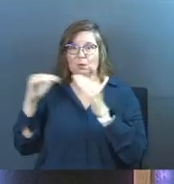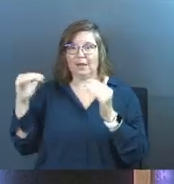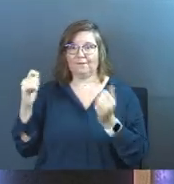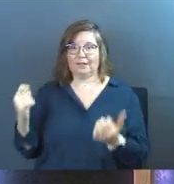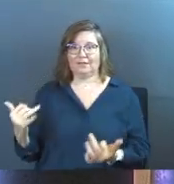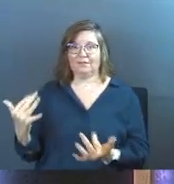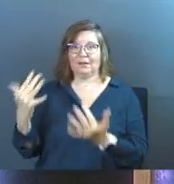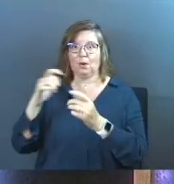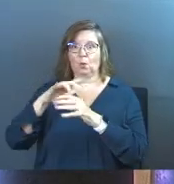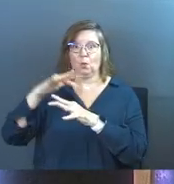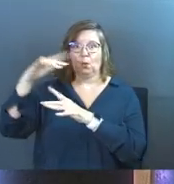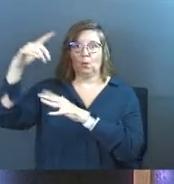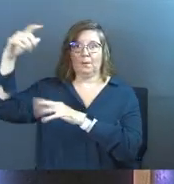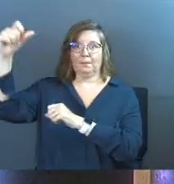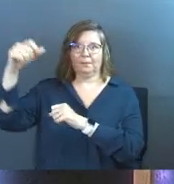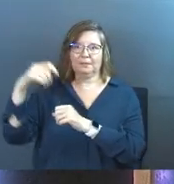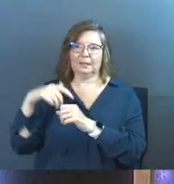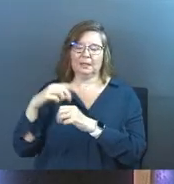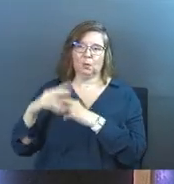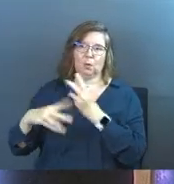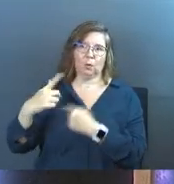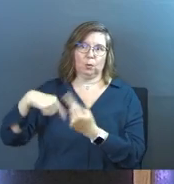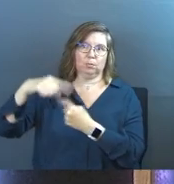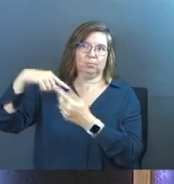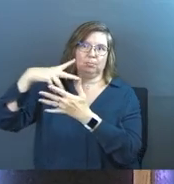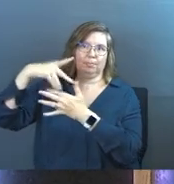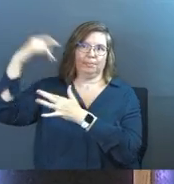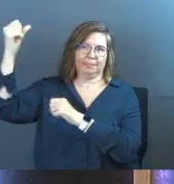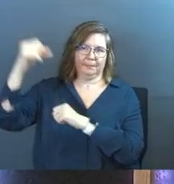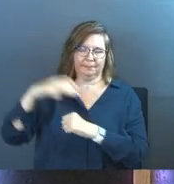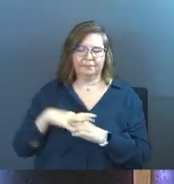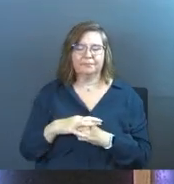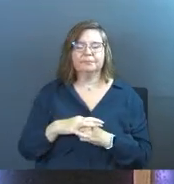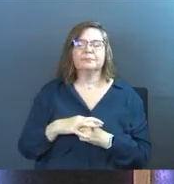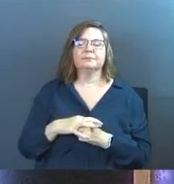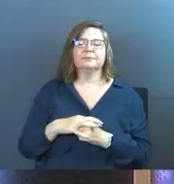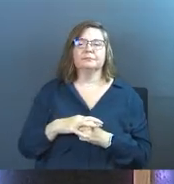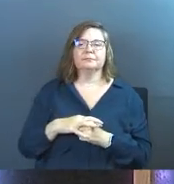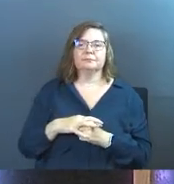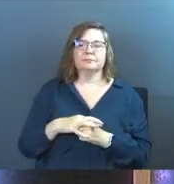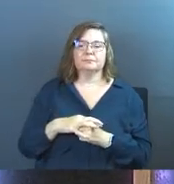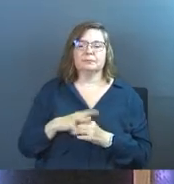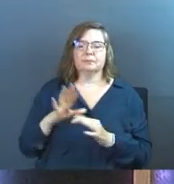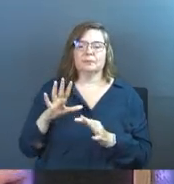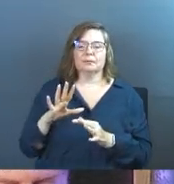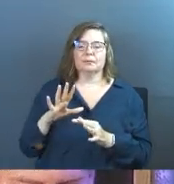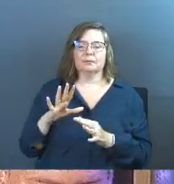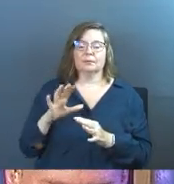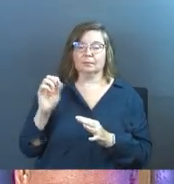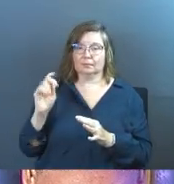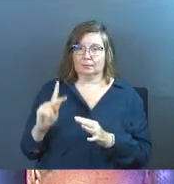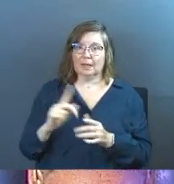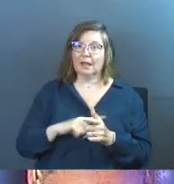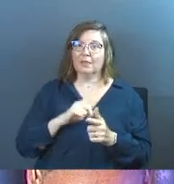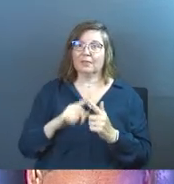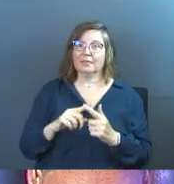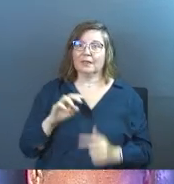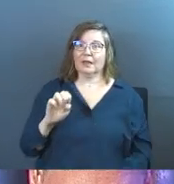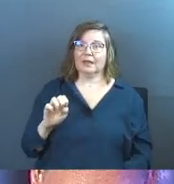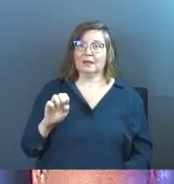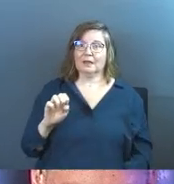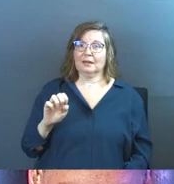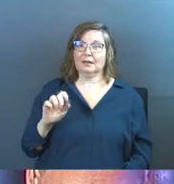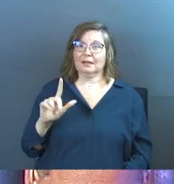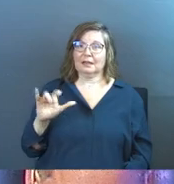in a fiery chariot. Not technically, it's going to be a whirlwind if you've read it, but there's a fiery chariot involved. Okay. Then Elijah,